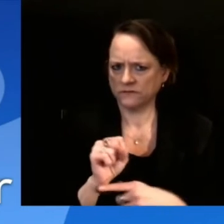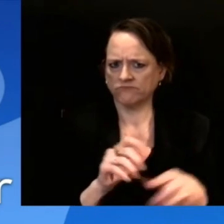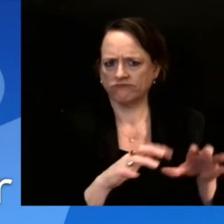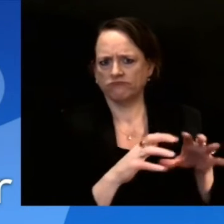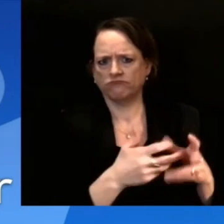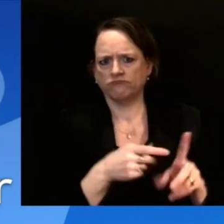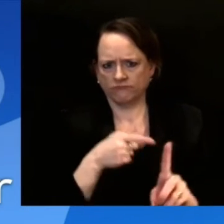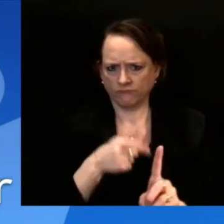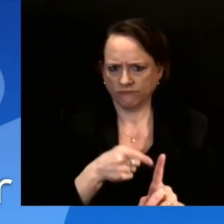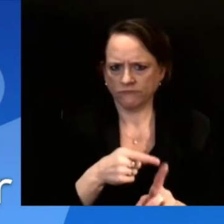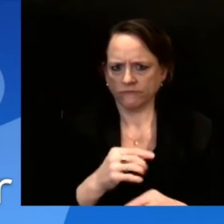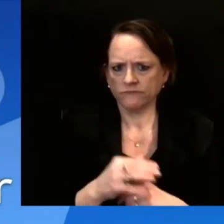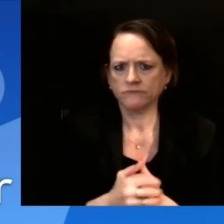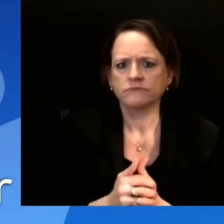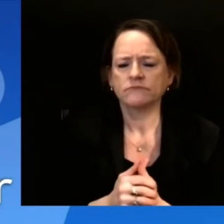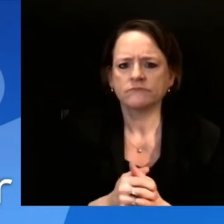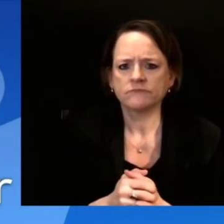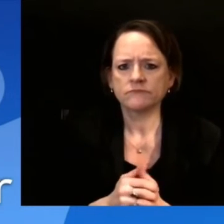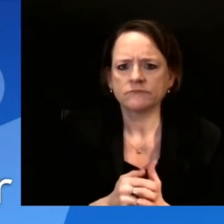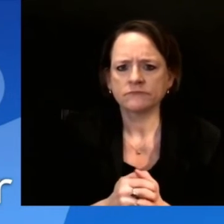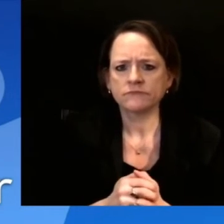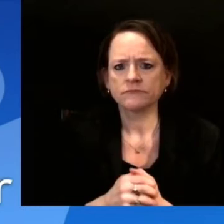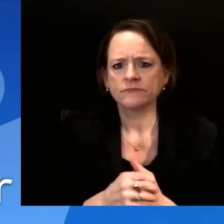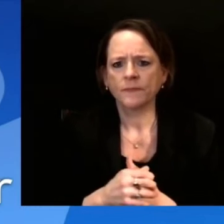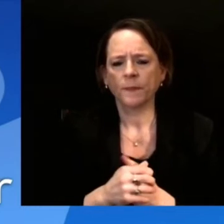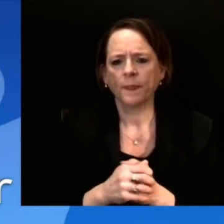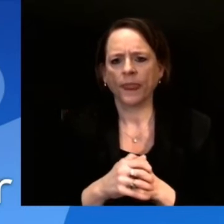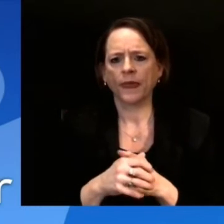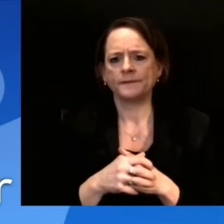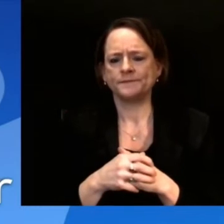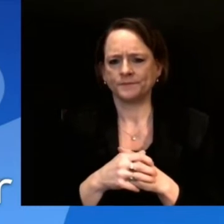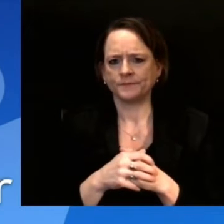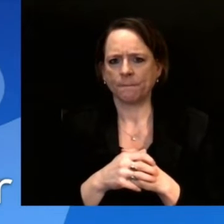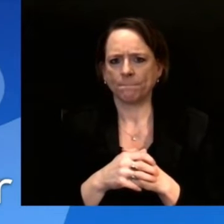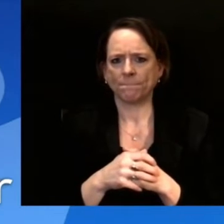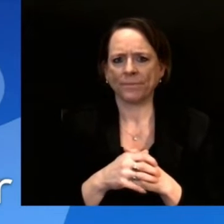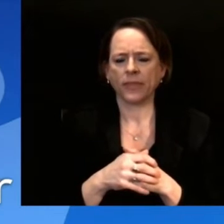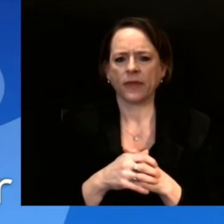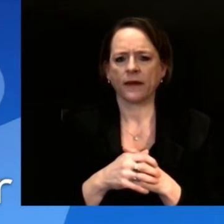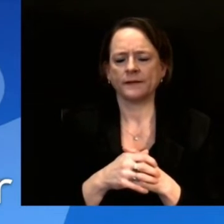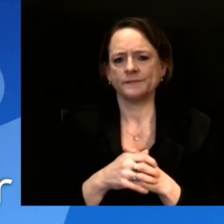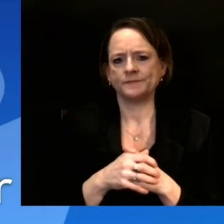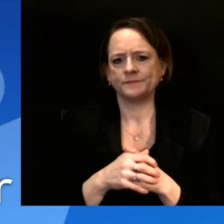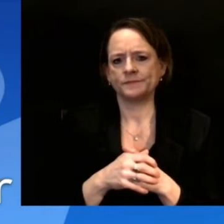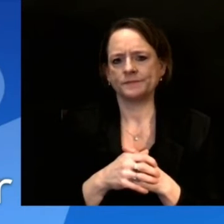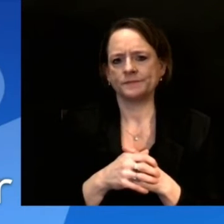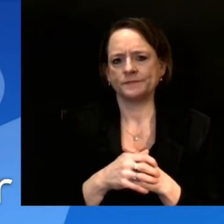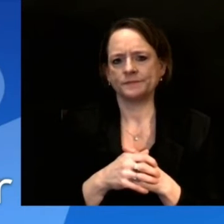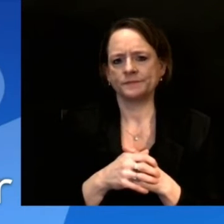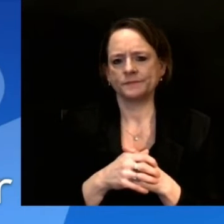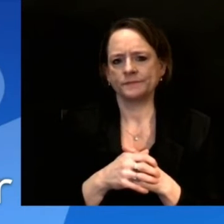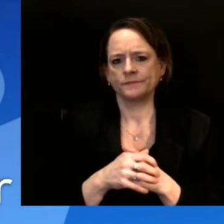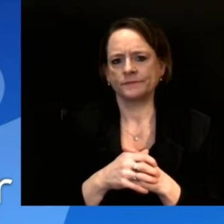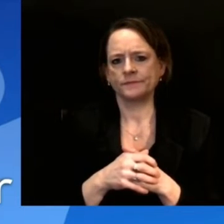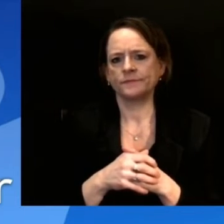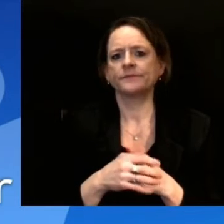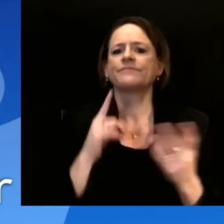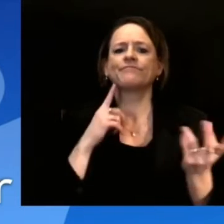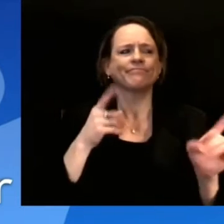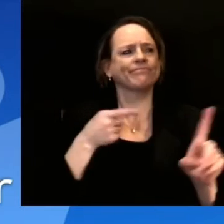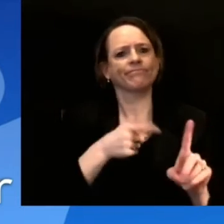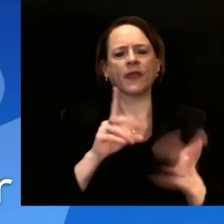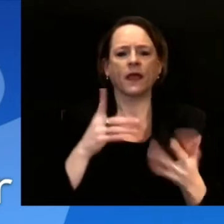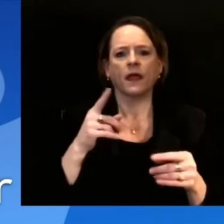ages 60, but high risk, and then the same for, you know, putting prisoners over manufacturers, which was also